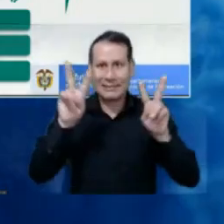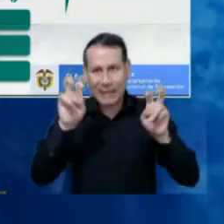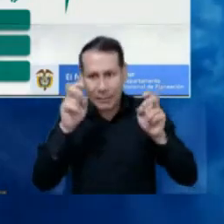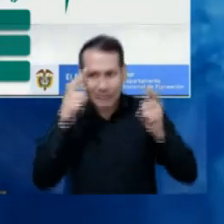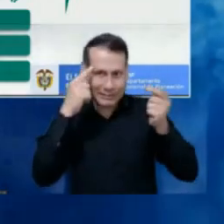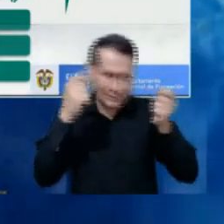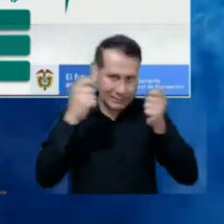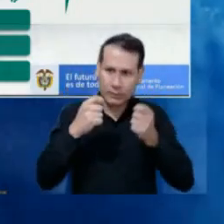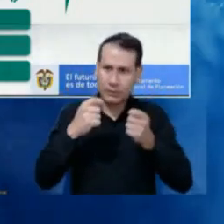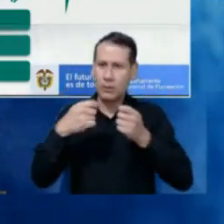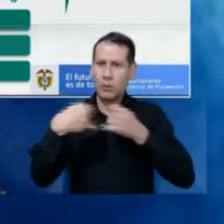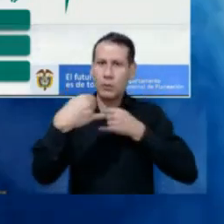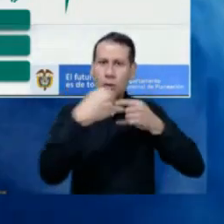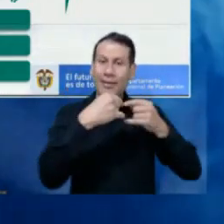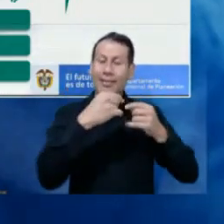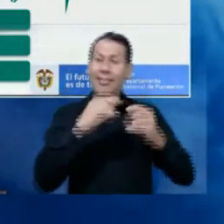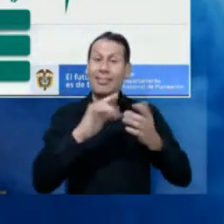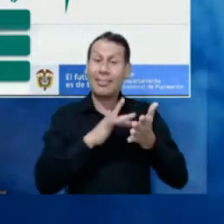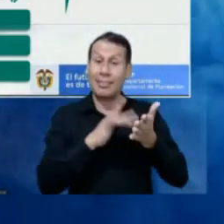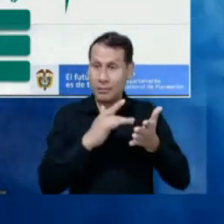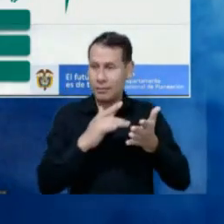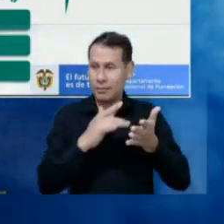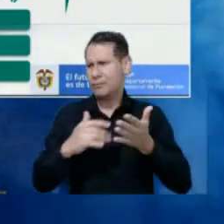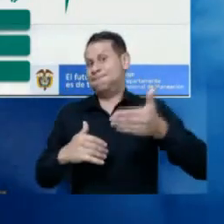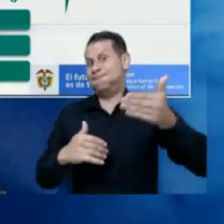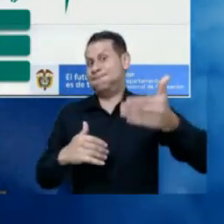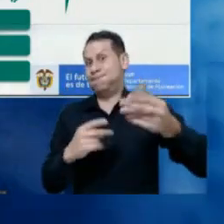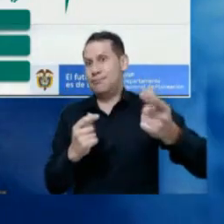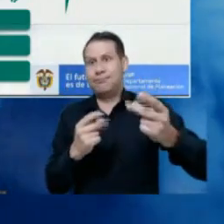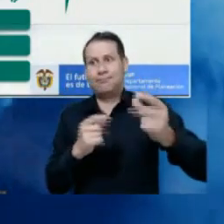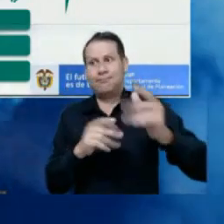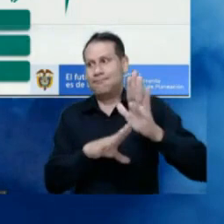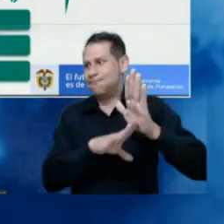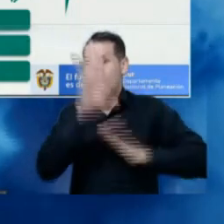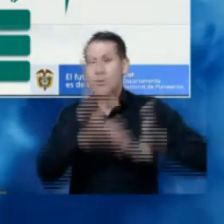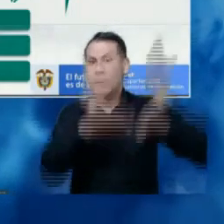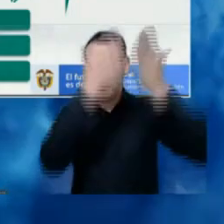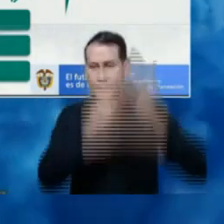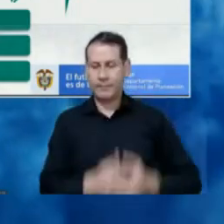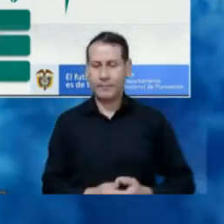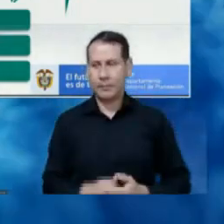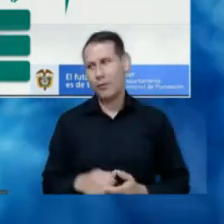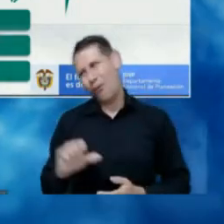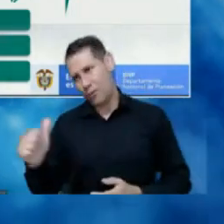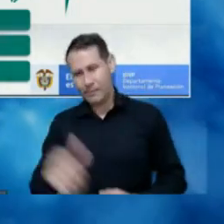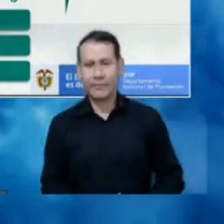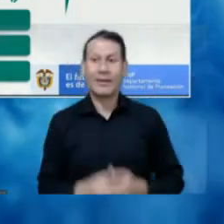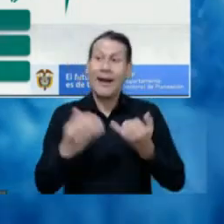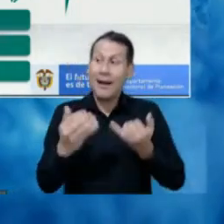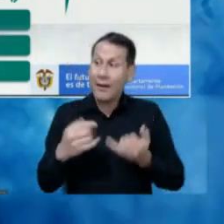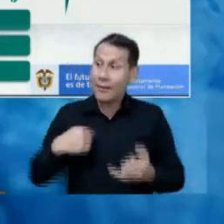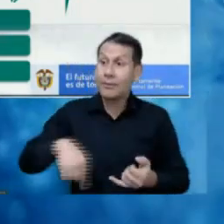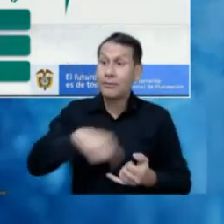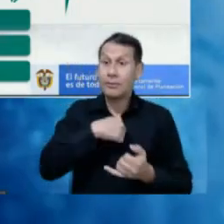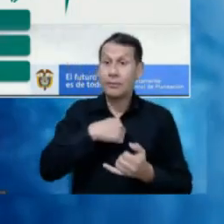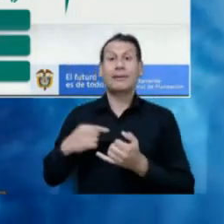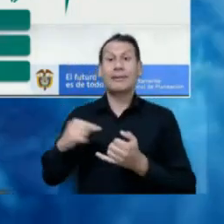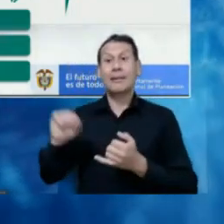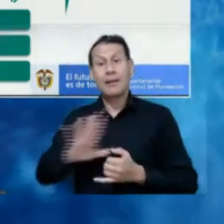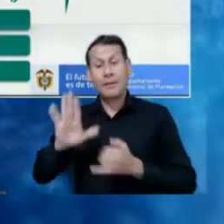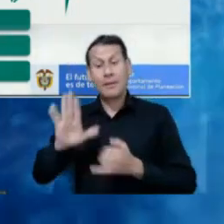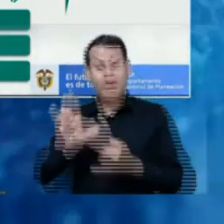So, that's why I wanted to show this to you and to tell you that basically here in the National Planning Department, from the digital